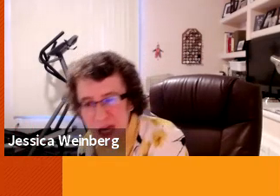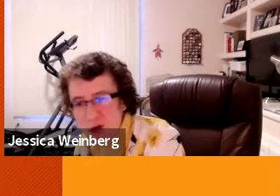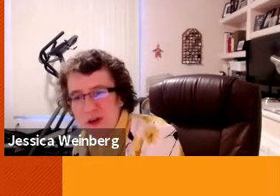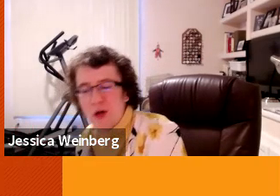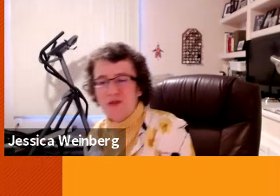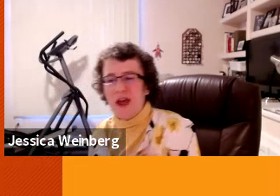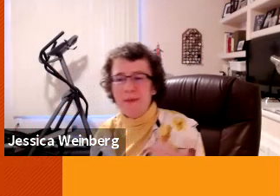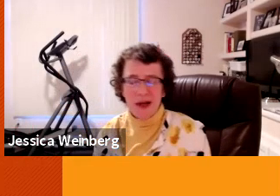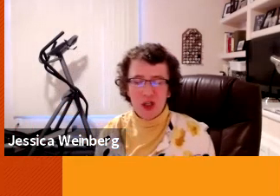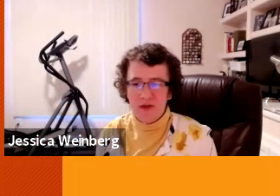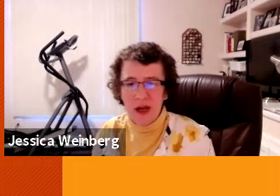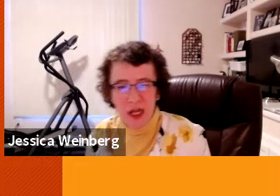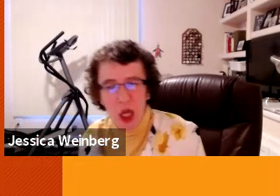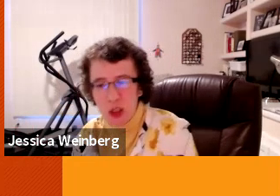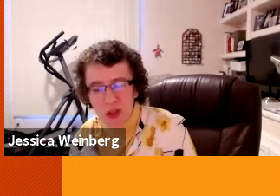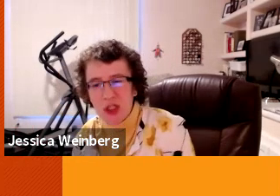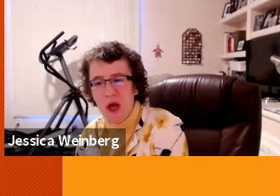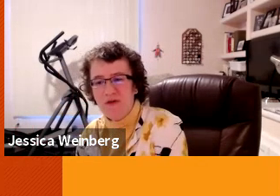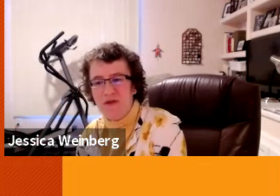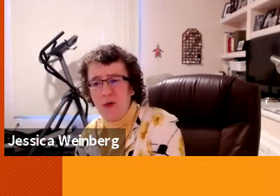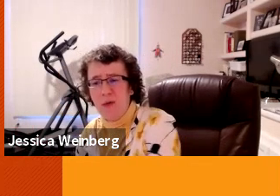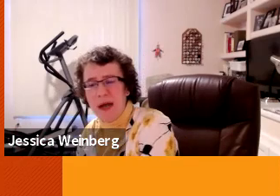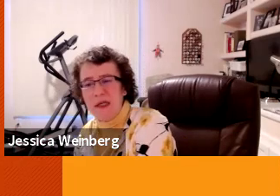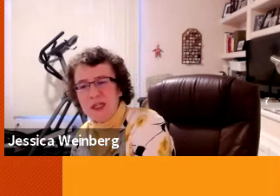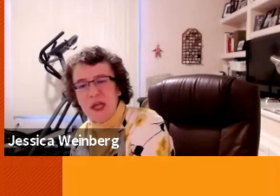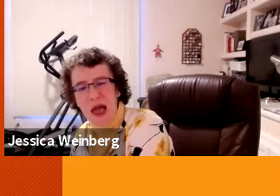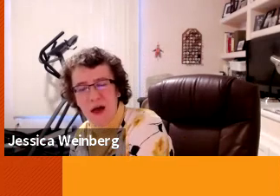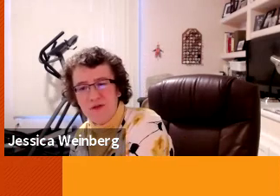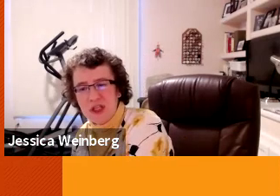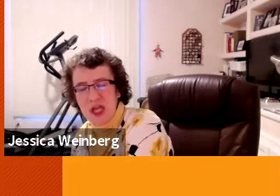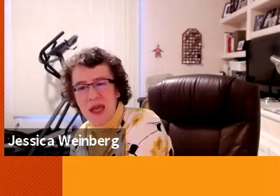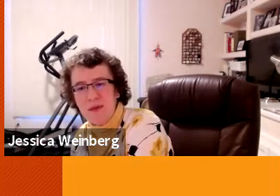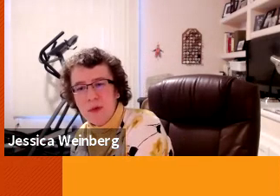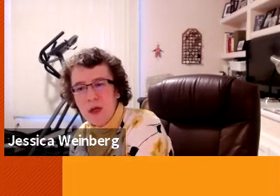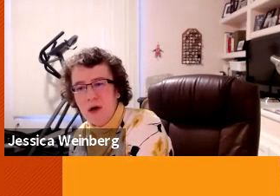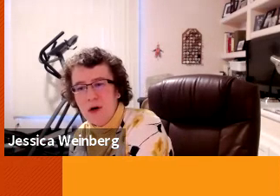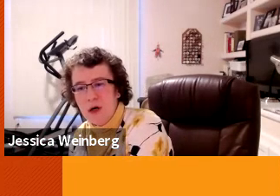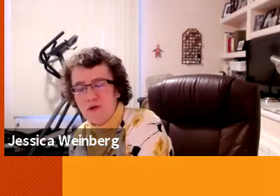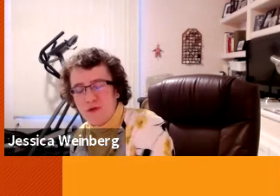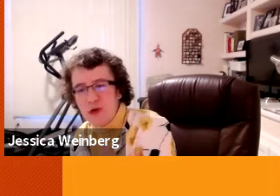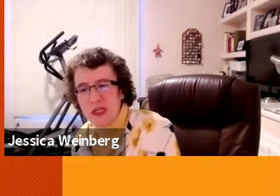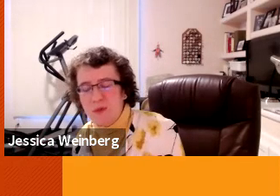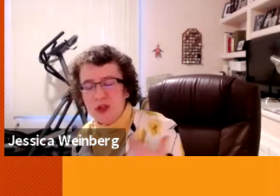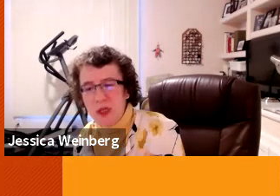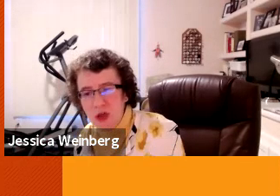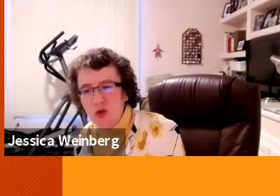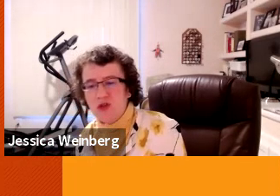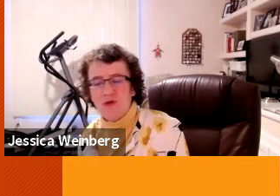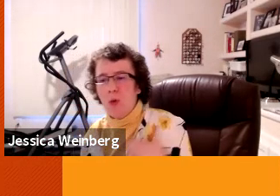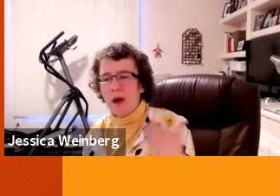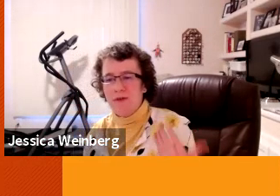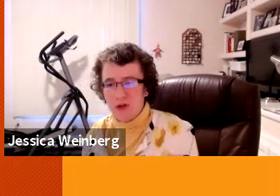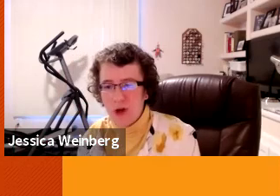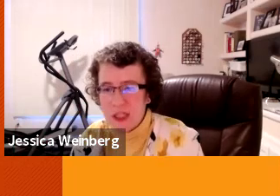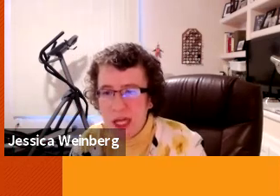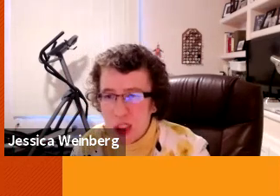they can get new vehicles if they match the funding so just federal money doesn't have the same freedom to be used